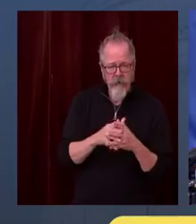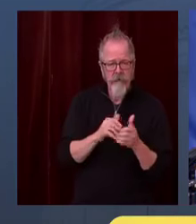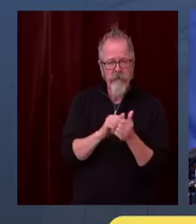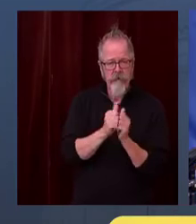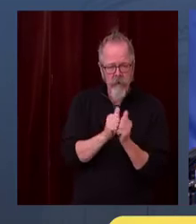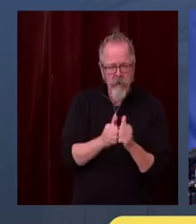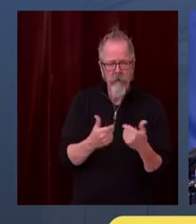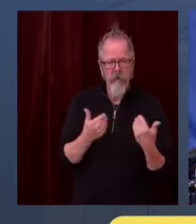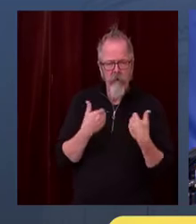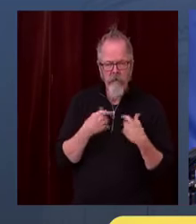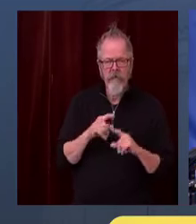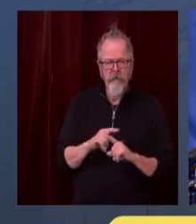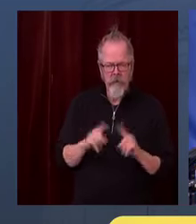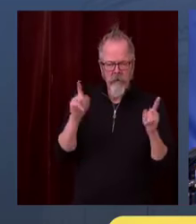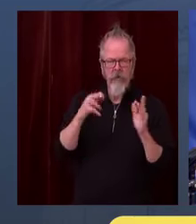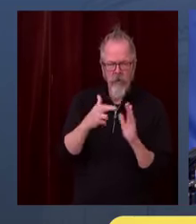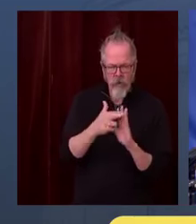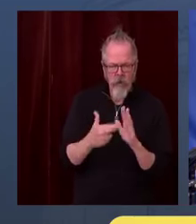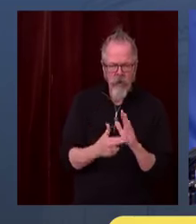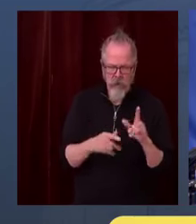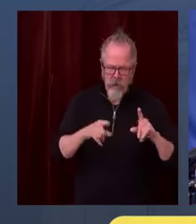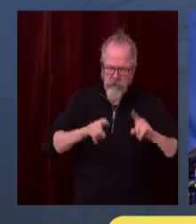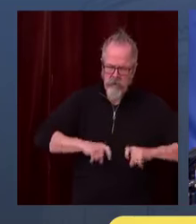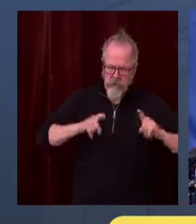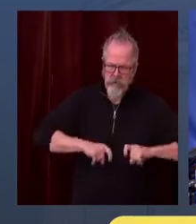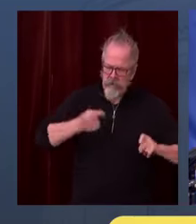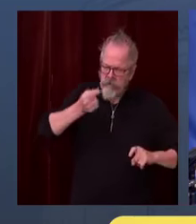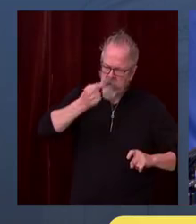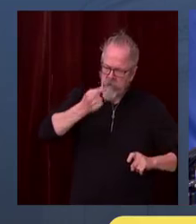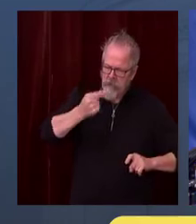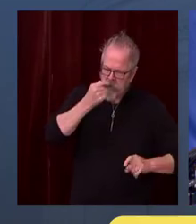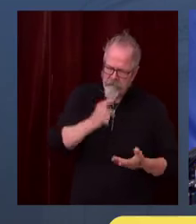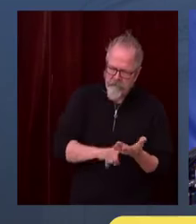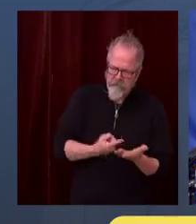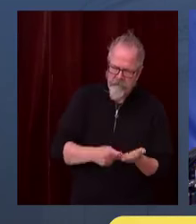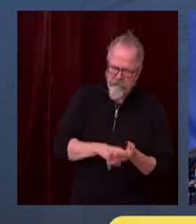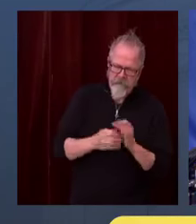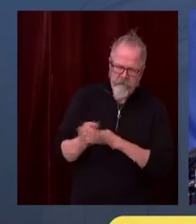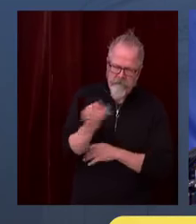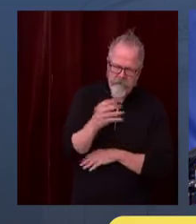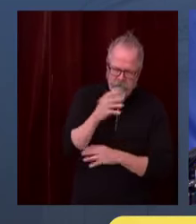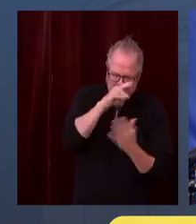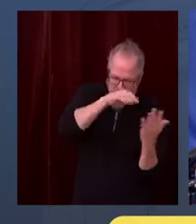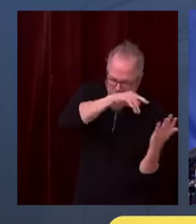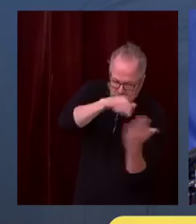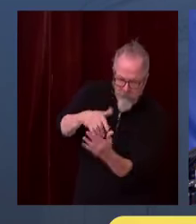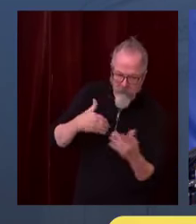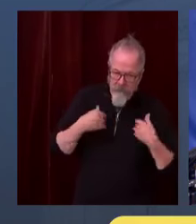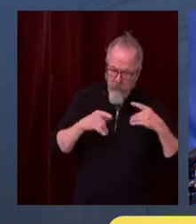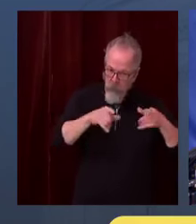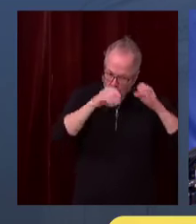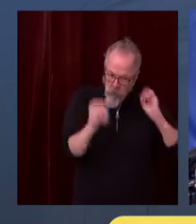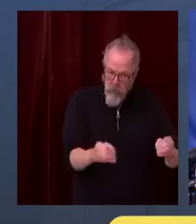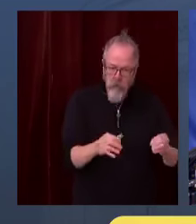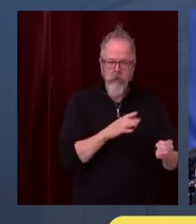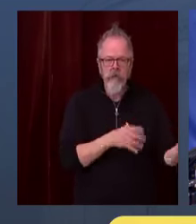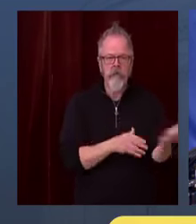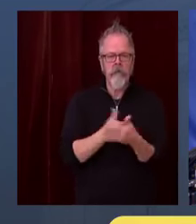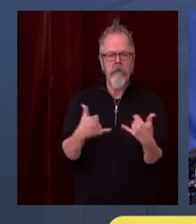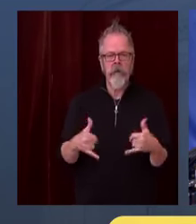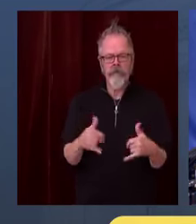good degree of confidence that you're going to be done safely. When you get into informal situations where you don't have anyone,